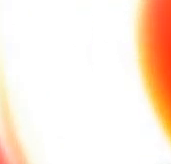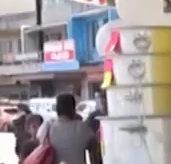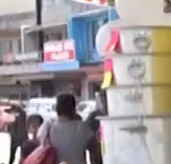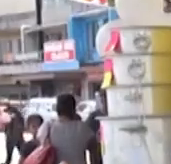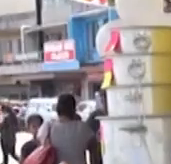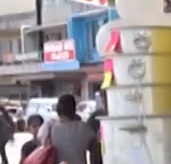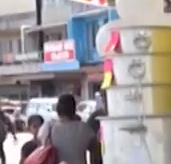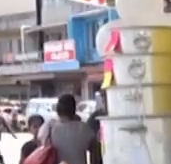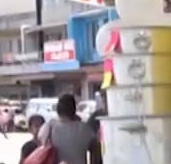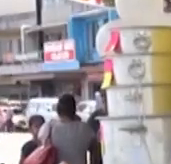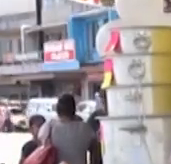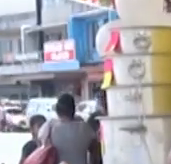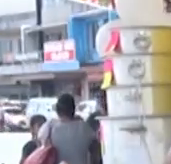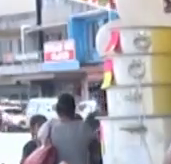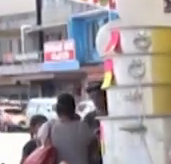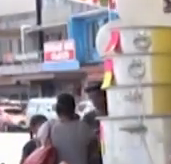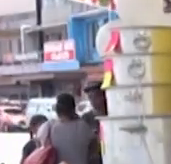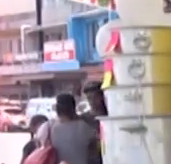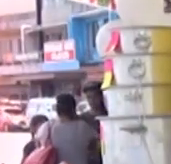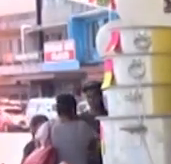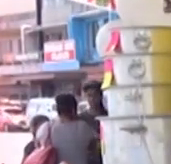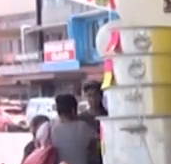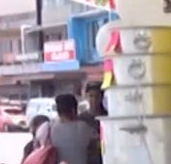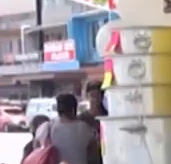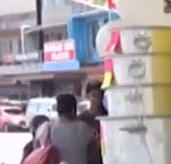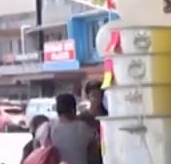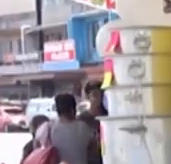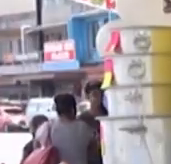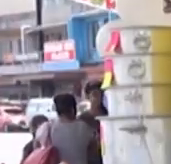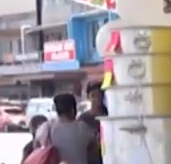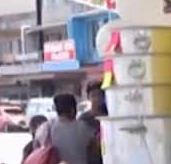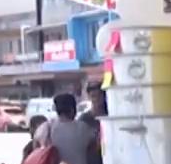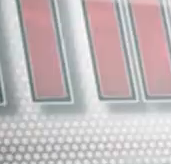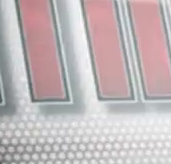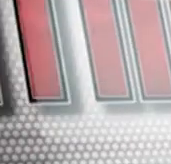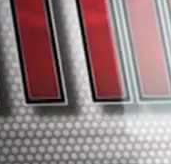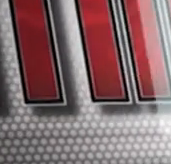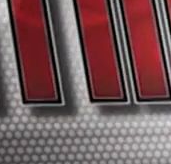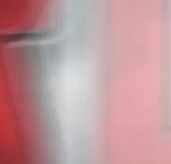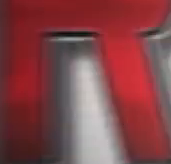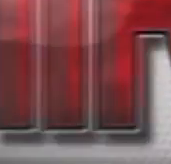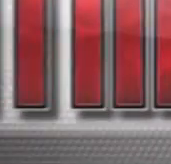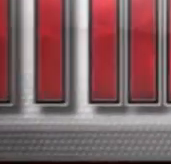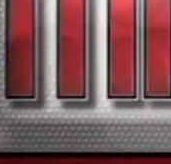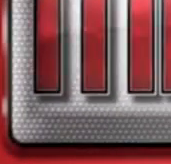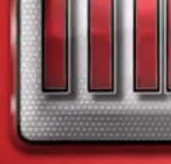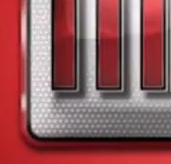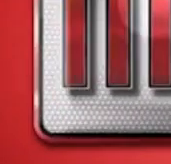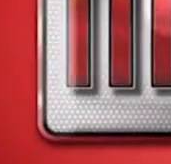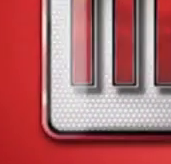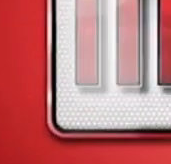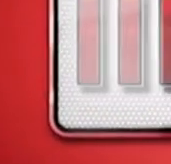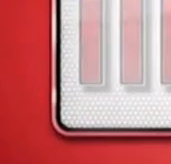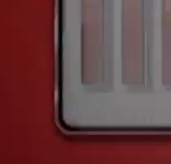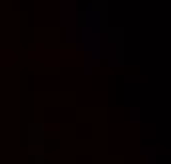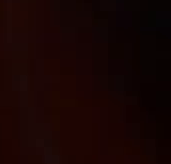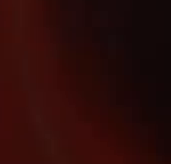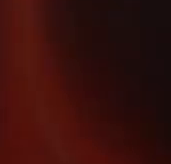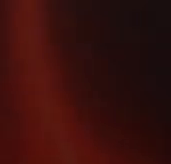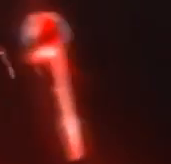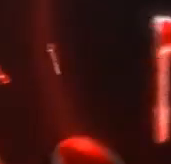My name is Neha, and I'm from Qadavi, and Mirji FM is hot. Mirji FM is hot.